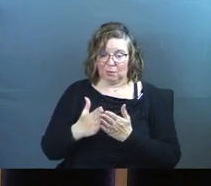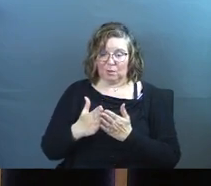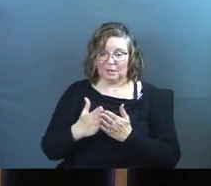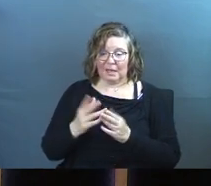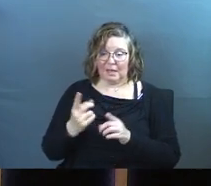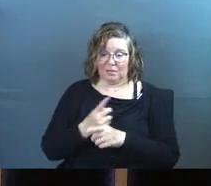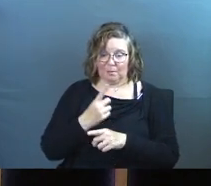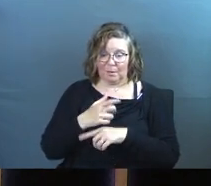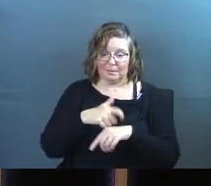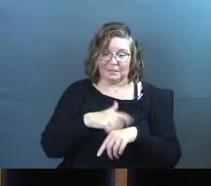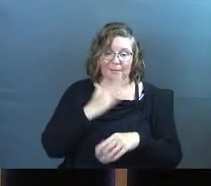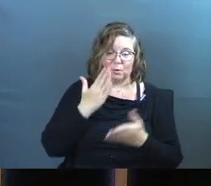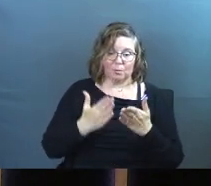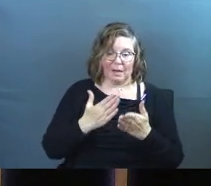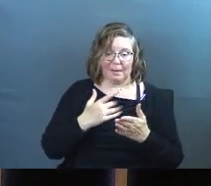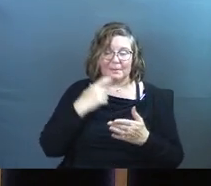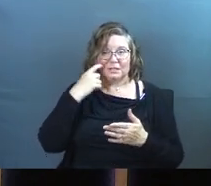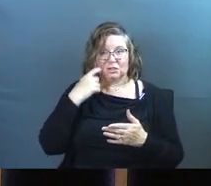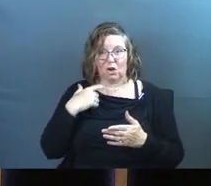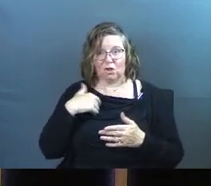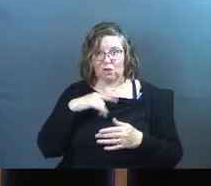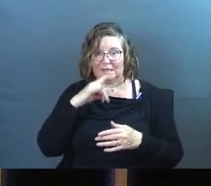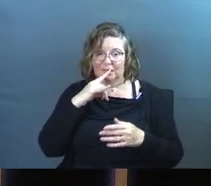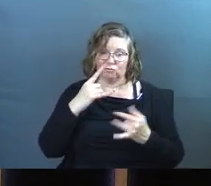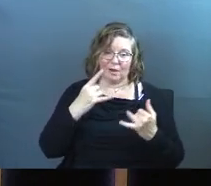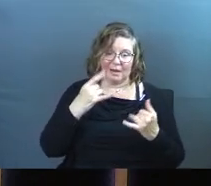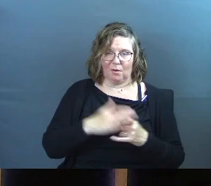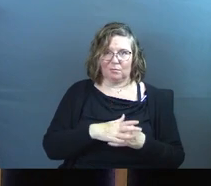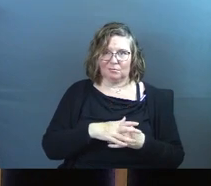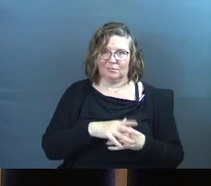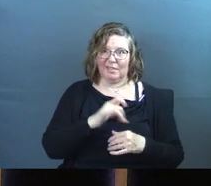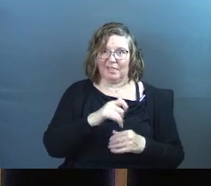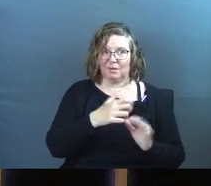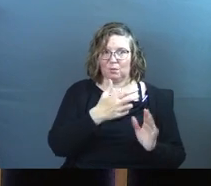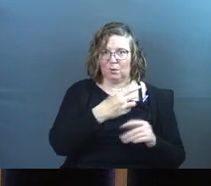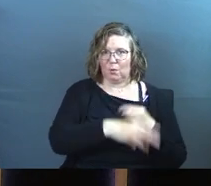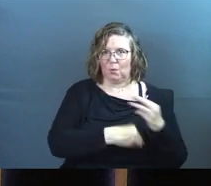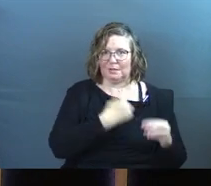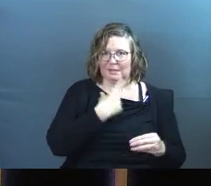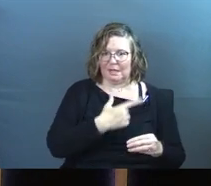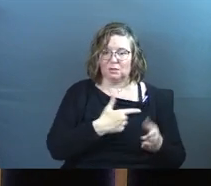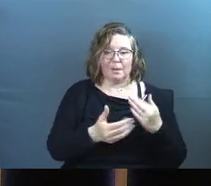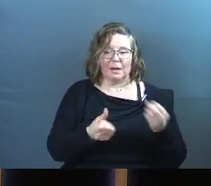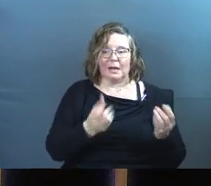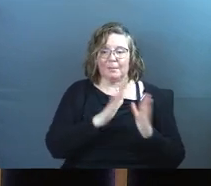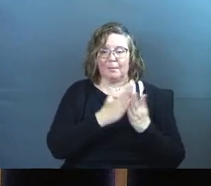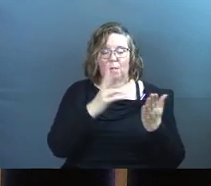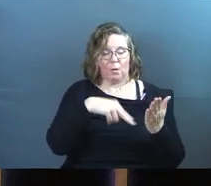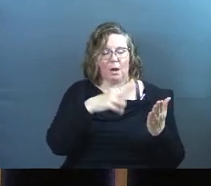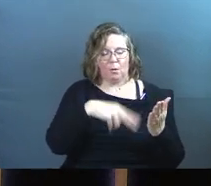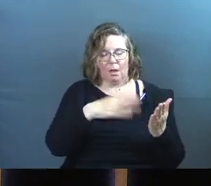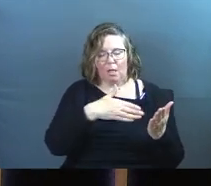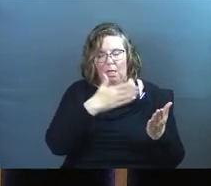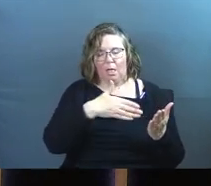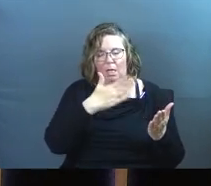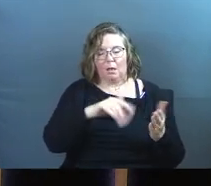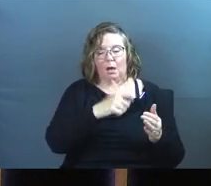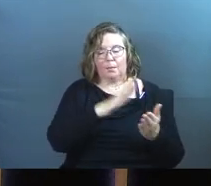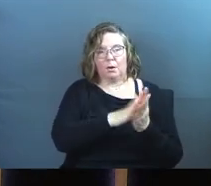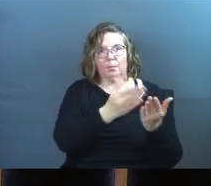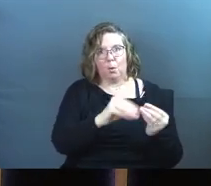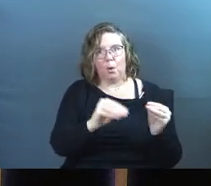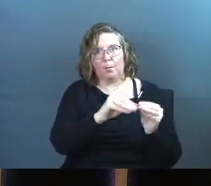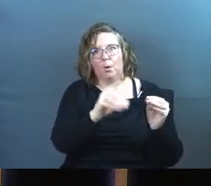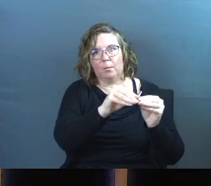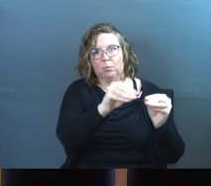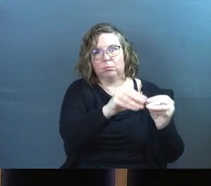at the proper time, you are probably scarring your child right now. And no matter how many books you've already read, there are other books out there